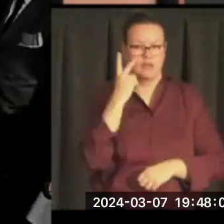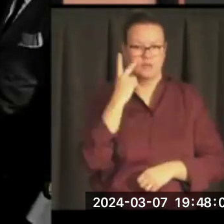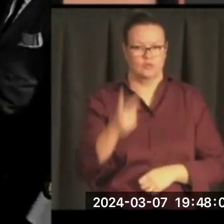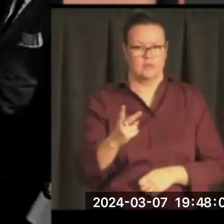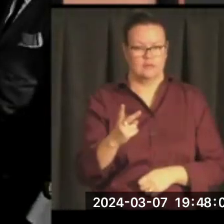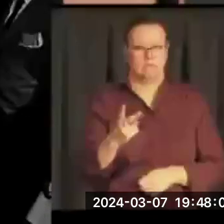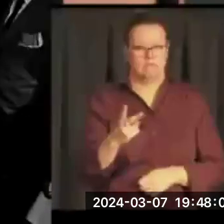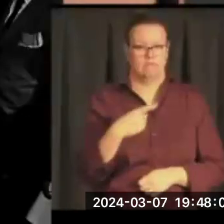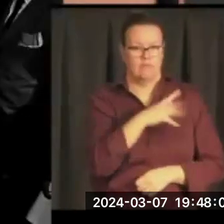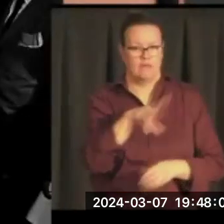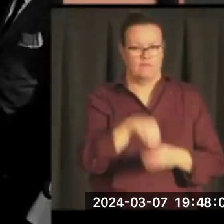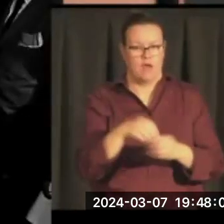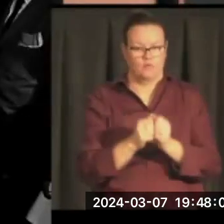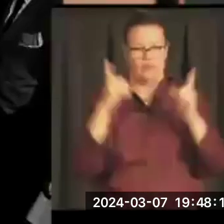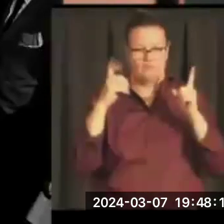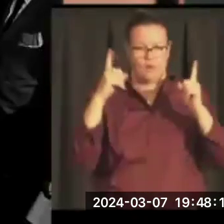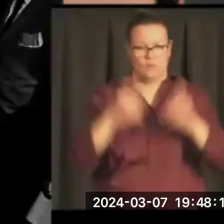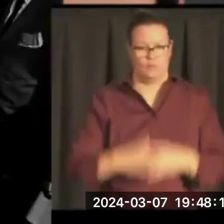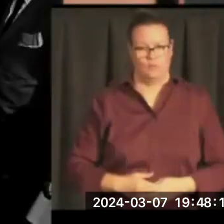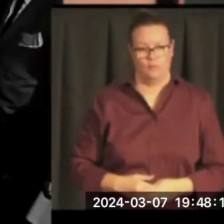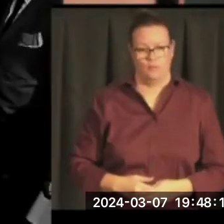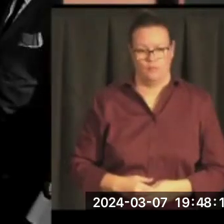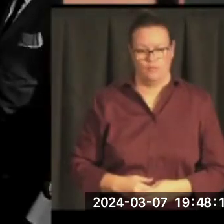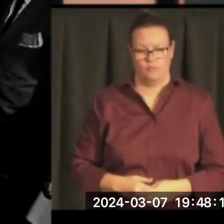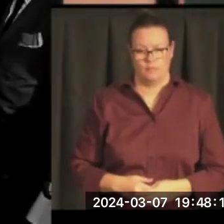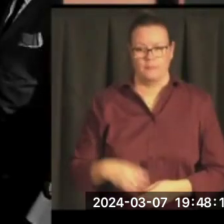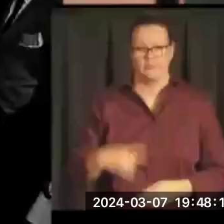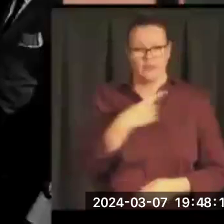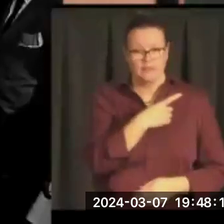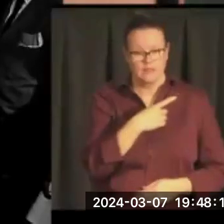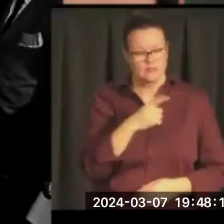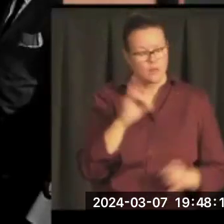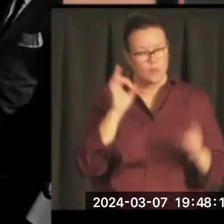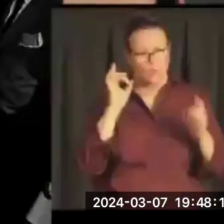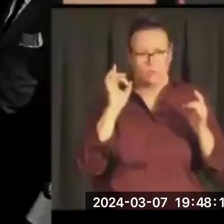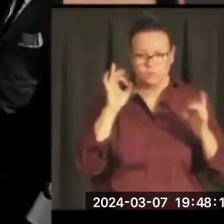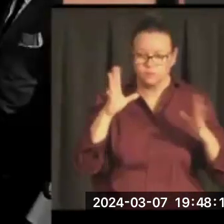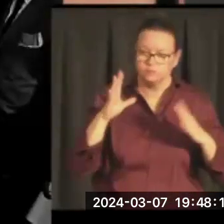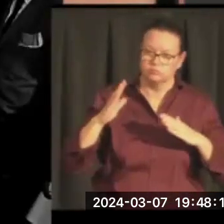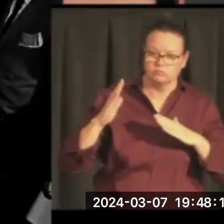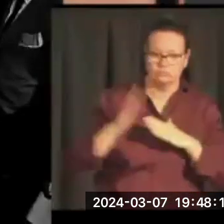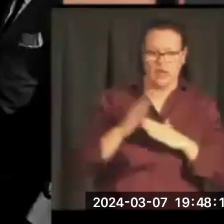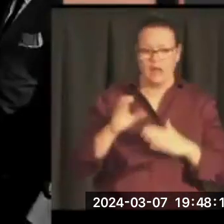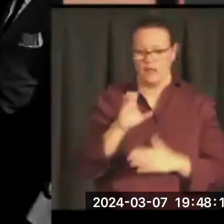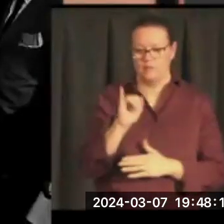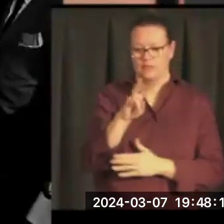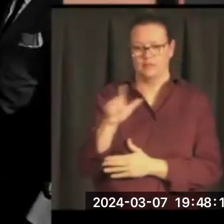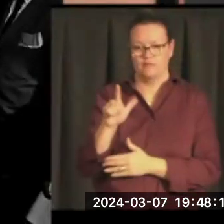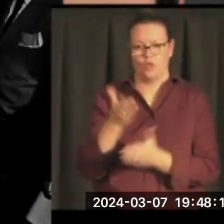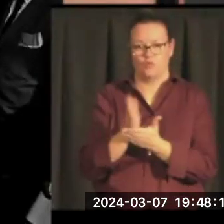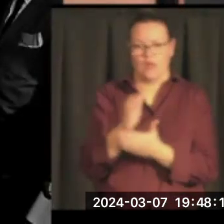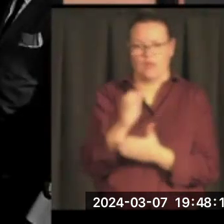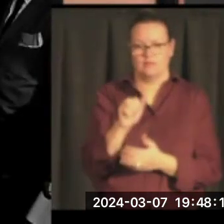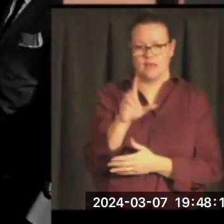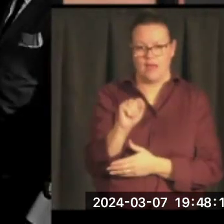Here's the monumental Civil Rights Act of 1964, right?